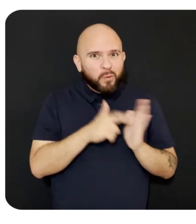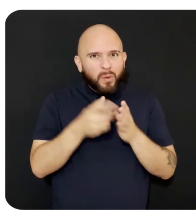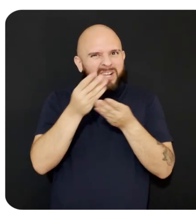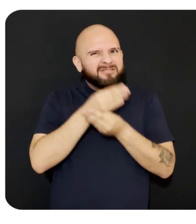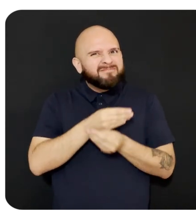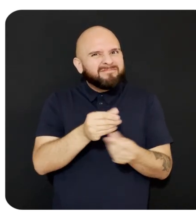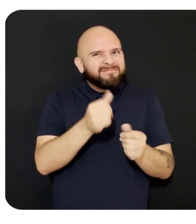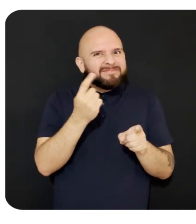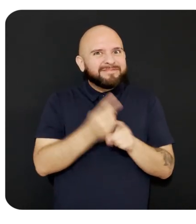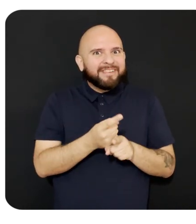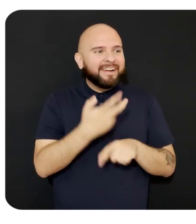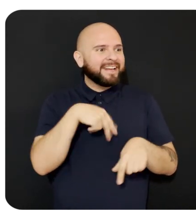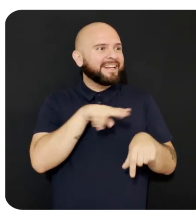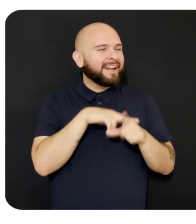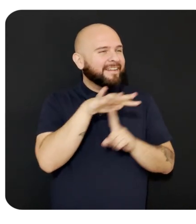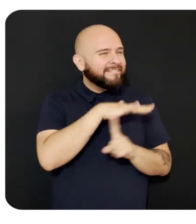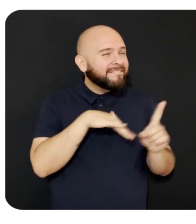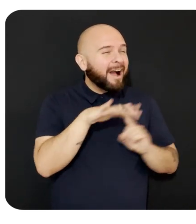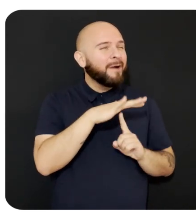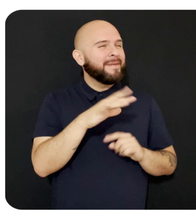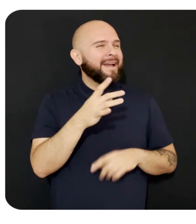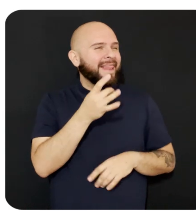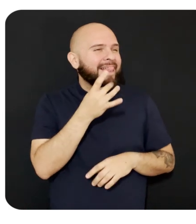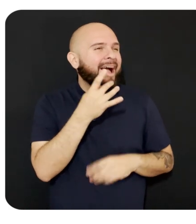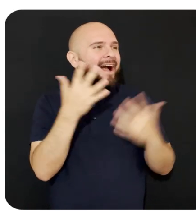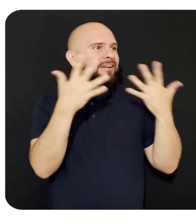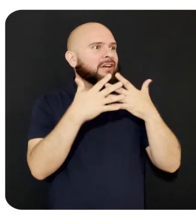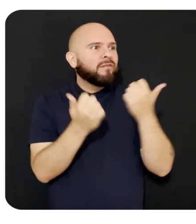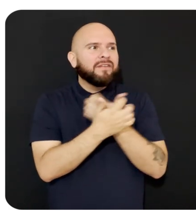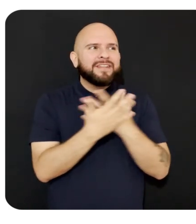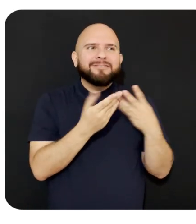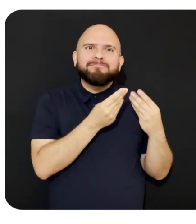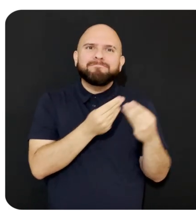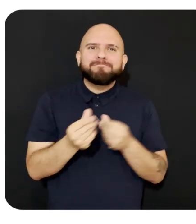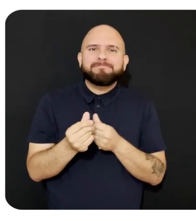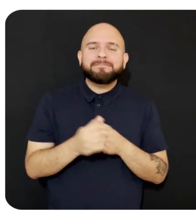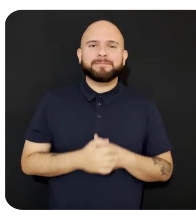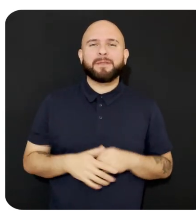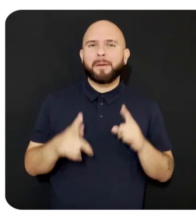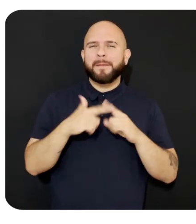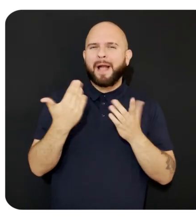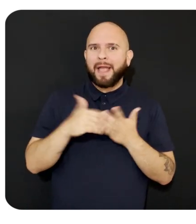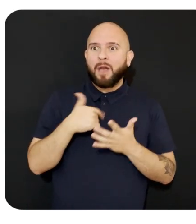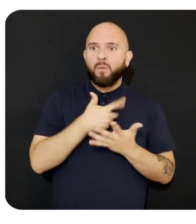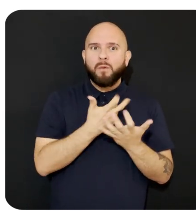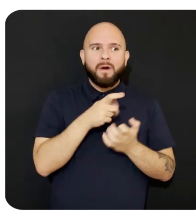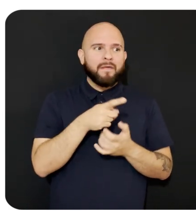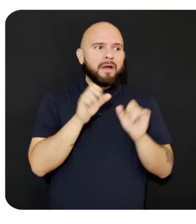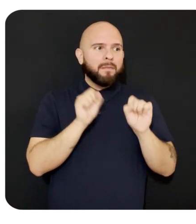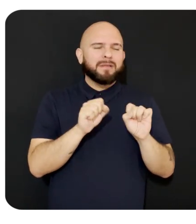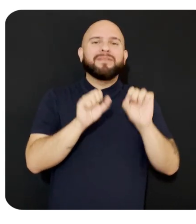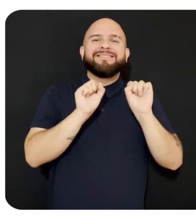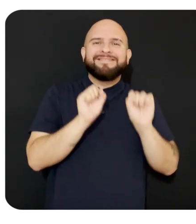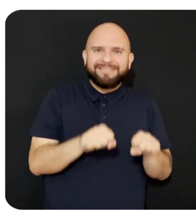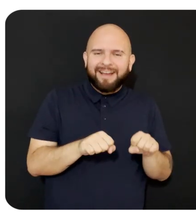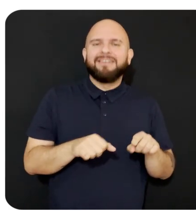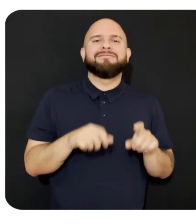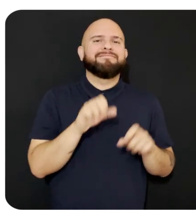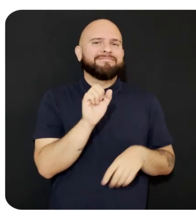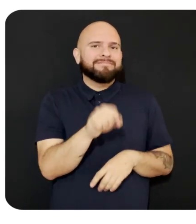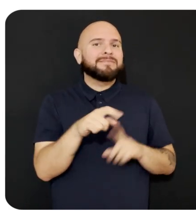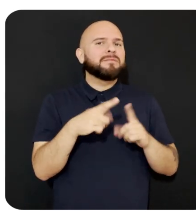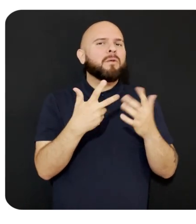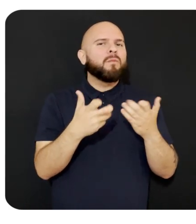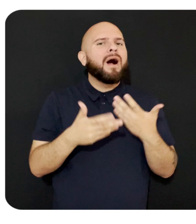with the lighting and the shadows. But more than just making it possible, we want to make it easy. The MR Utility Kit